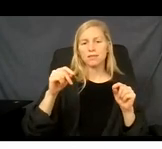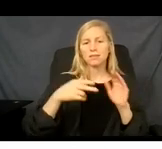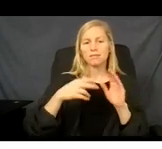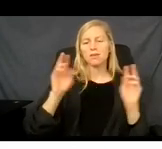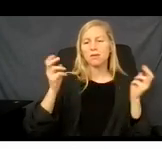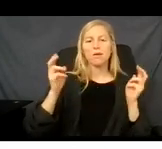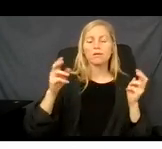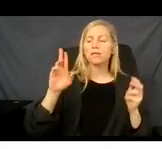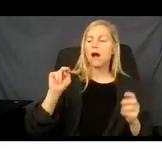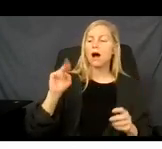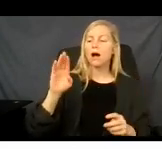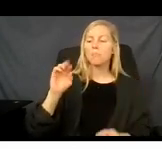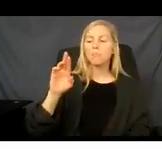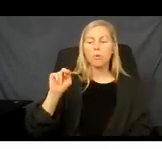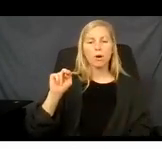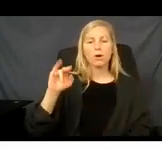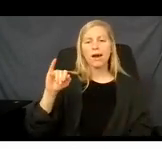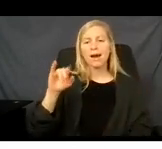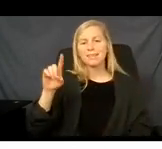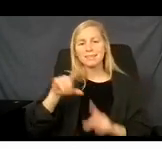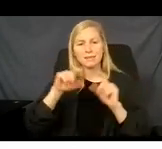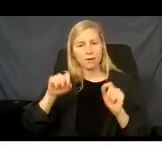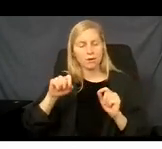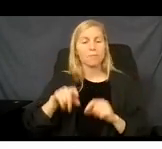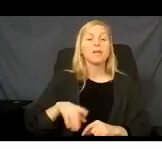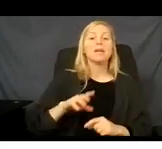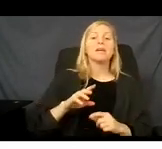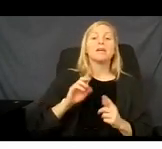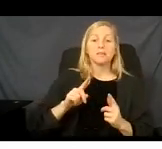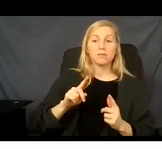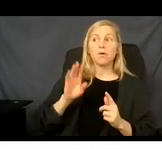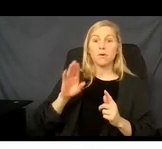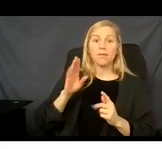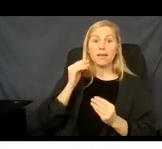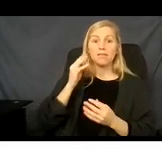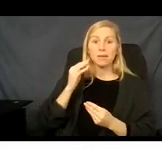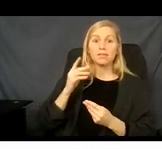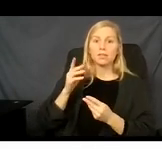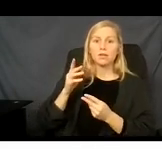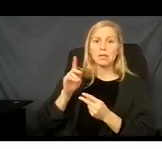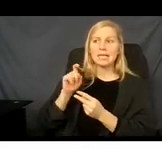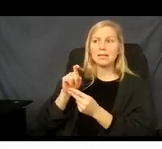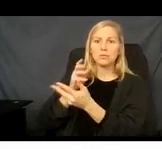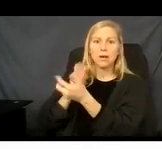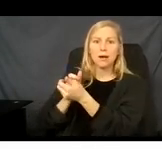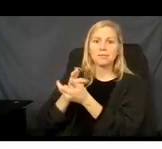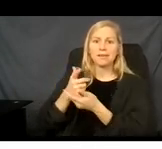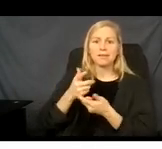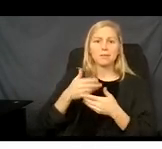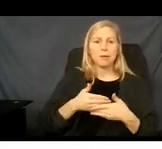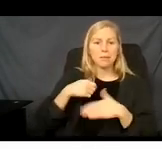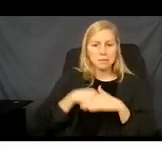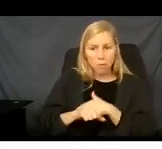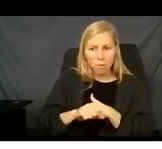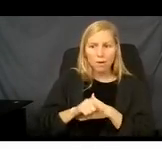need you to report information of the baby when the baby is born. So we can change that card from unborn to one that would have the